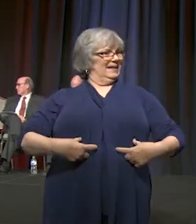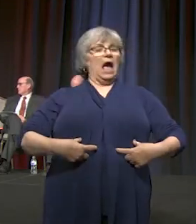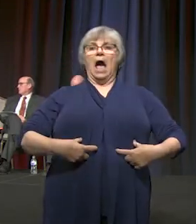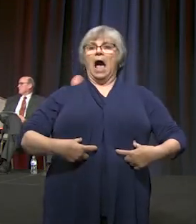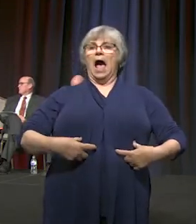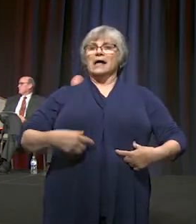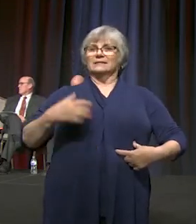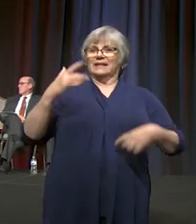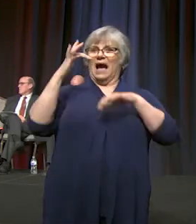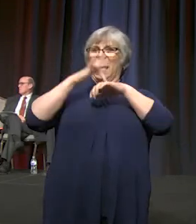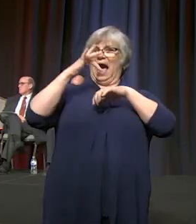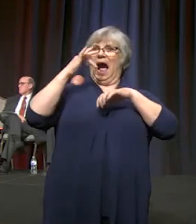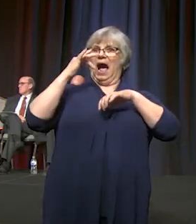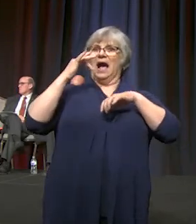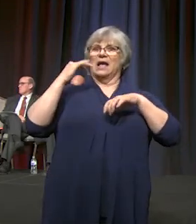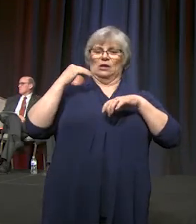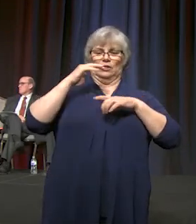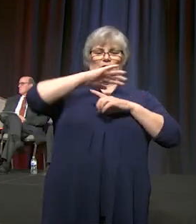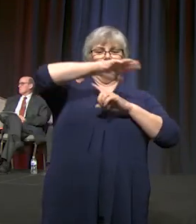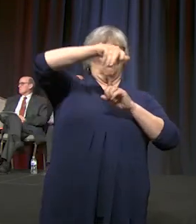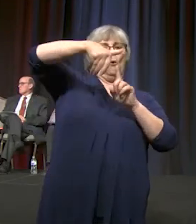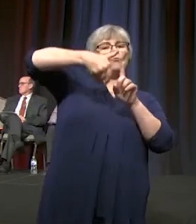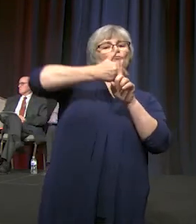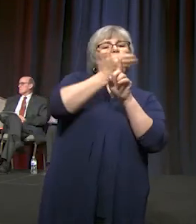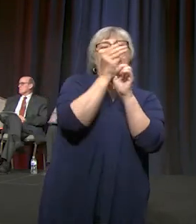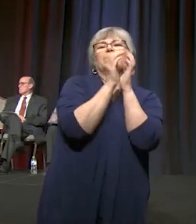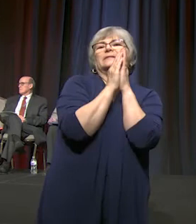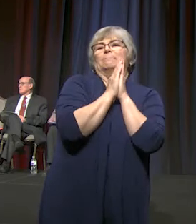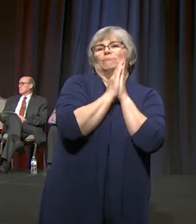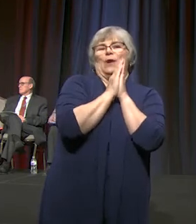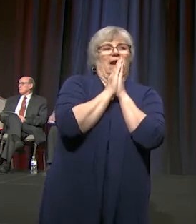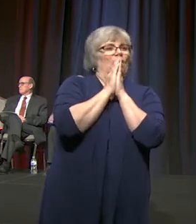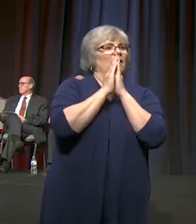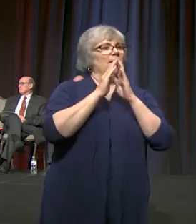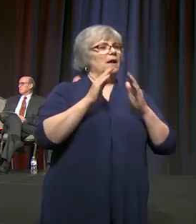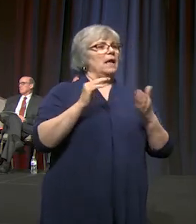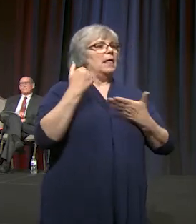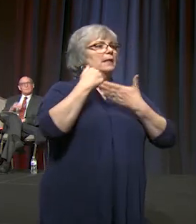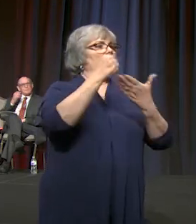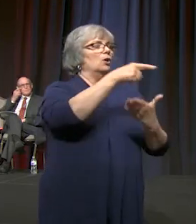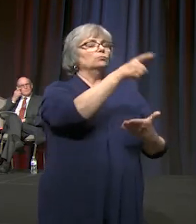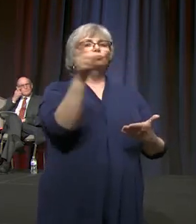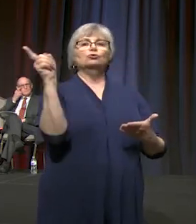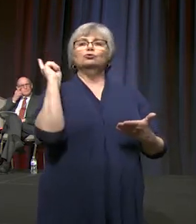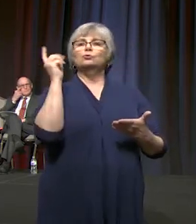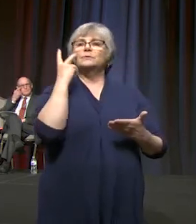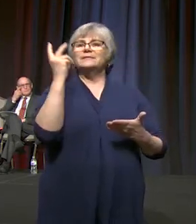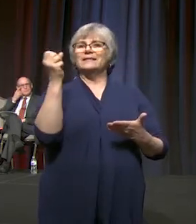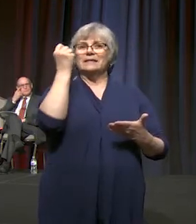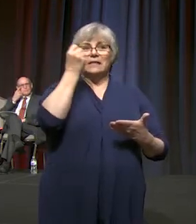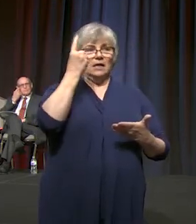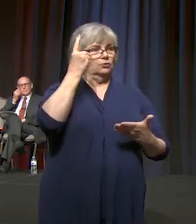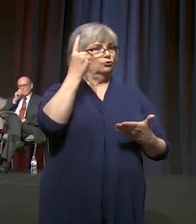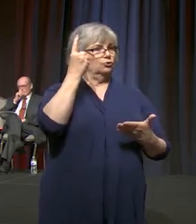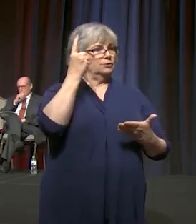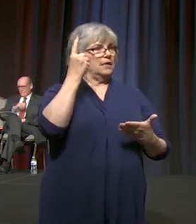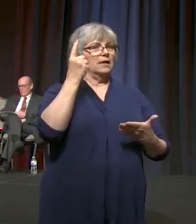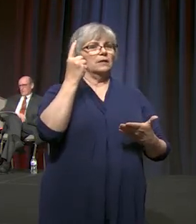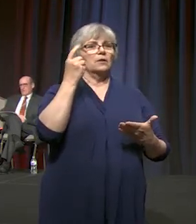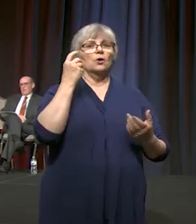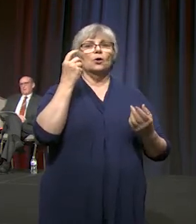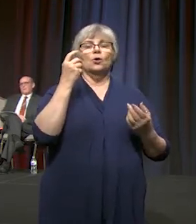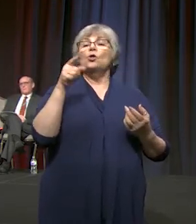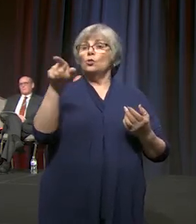that you are wrapped in prayer. It's my privilege to help you see and understand the ways that you as